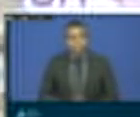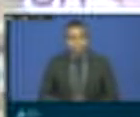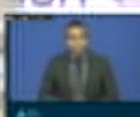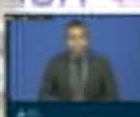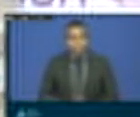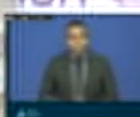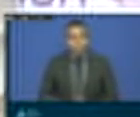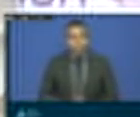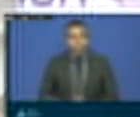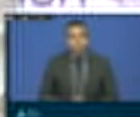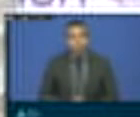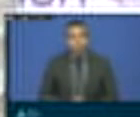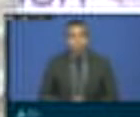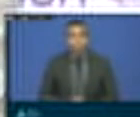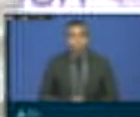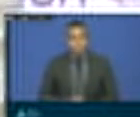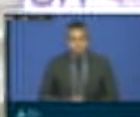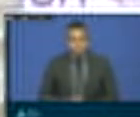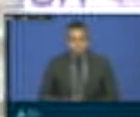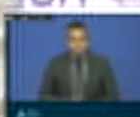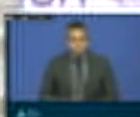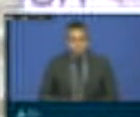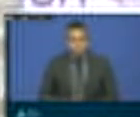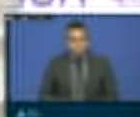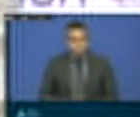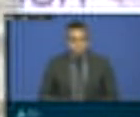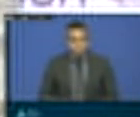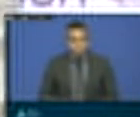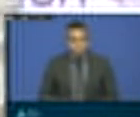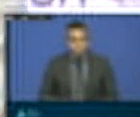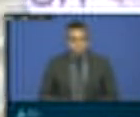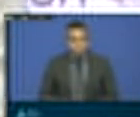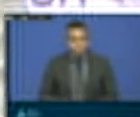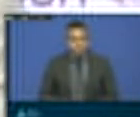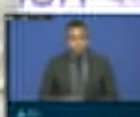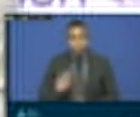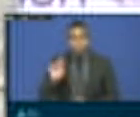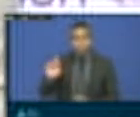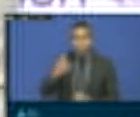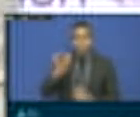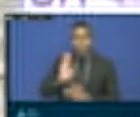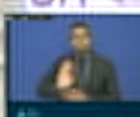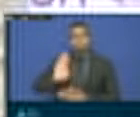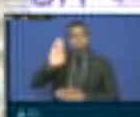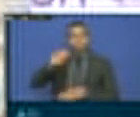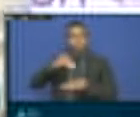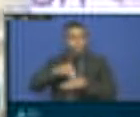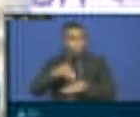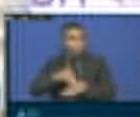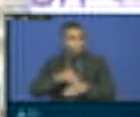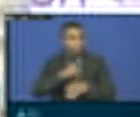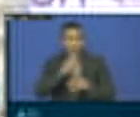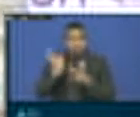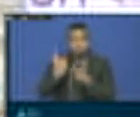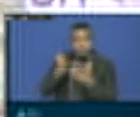large expanse of land, population is scattered, resources are limited. What does localization mean in such a context, really? And can